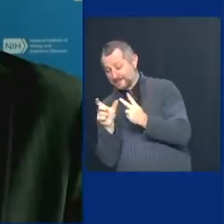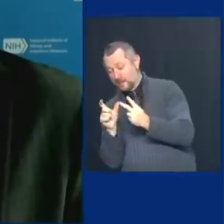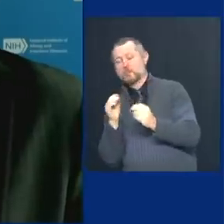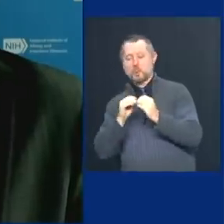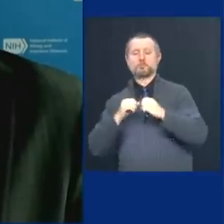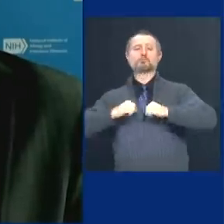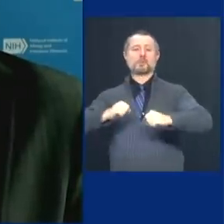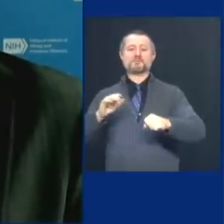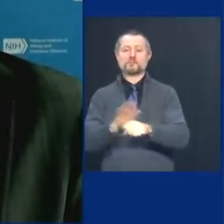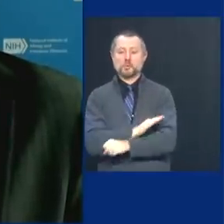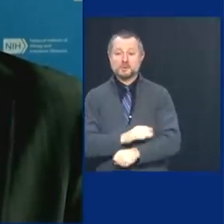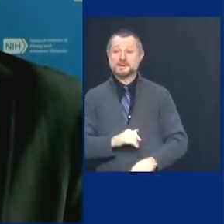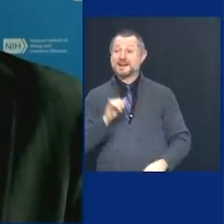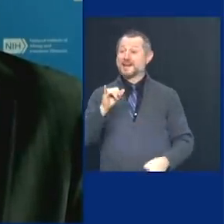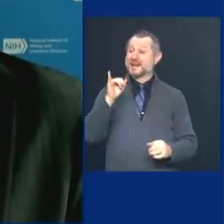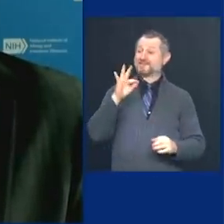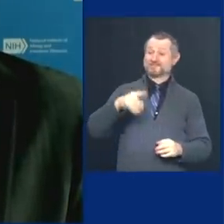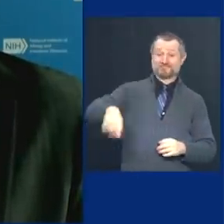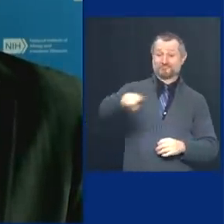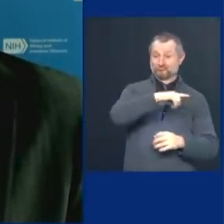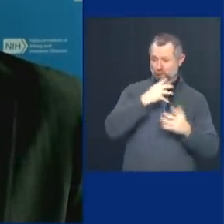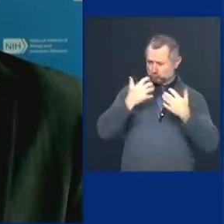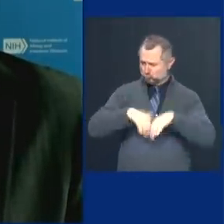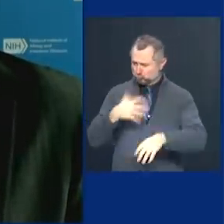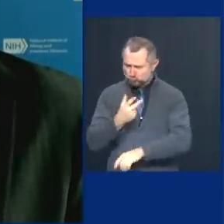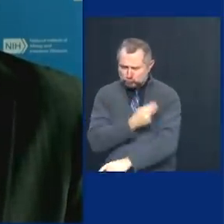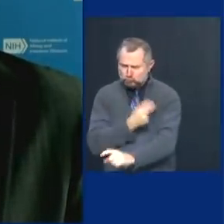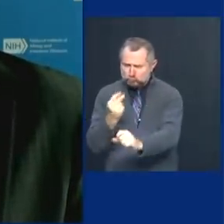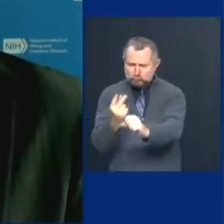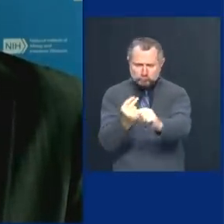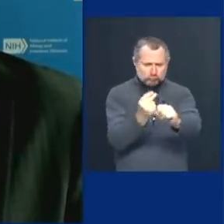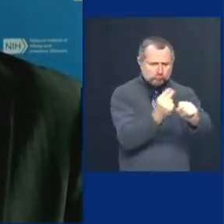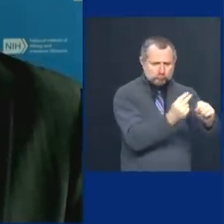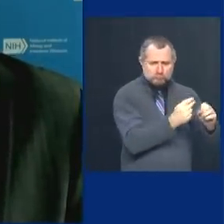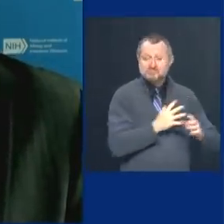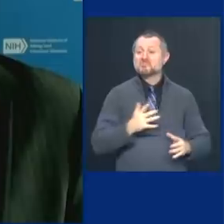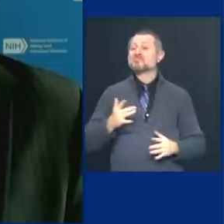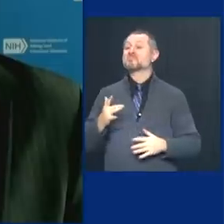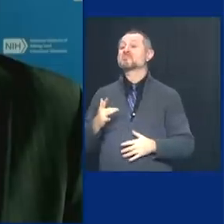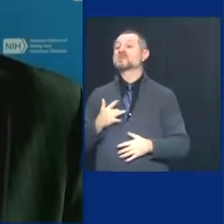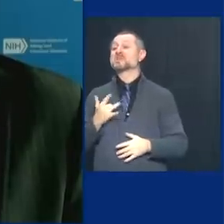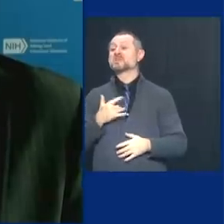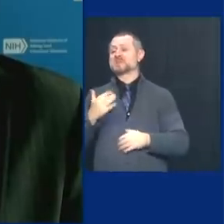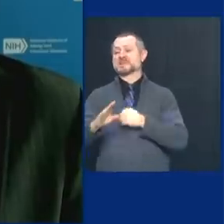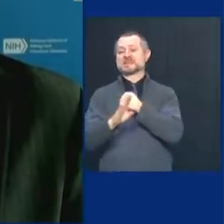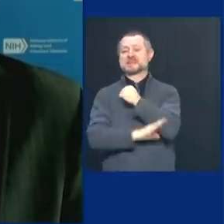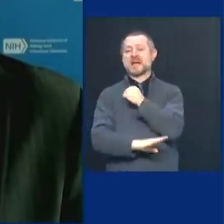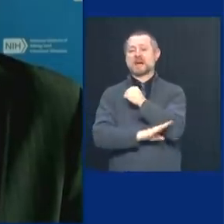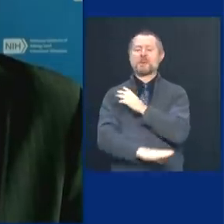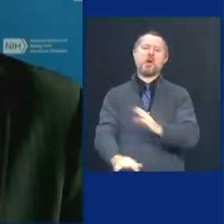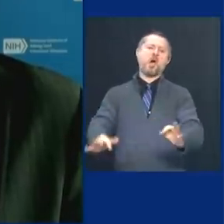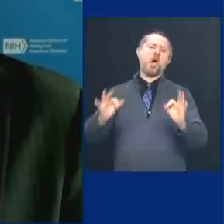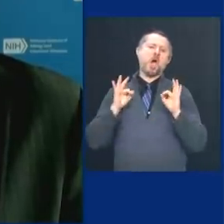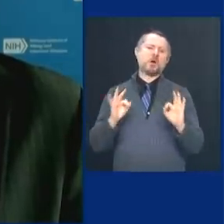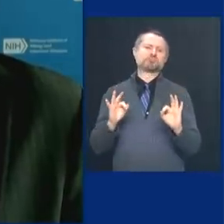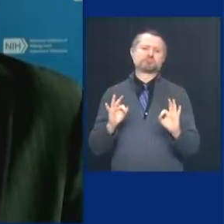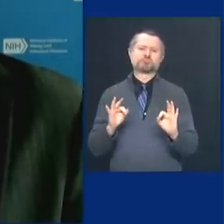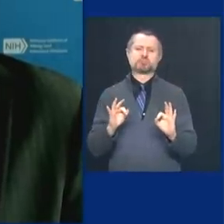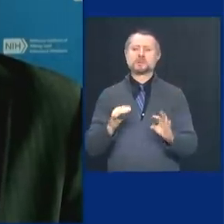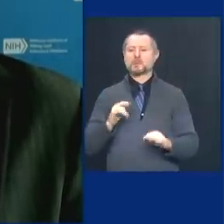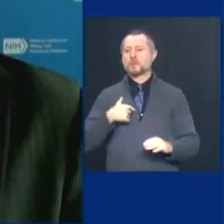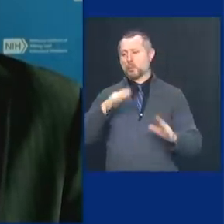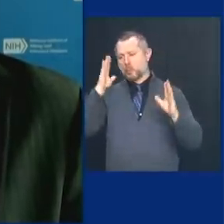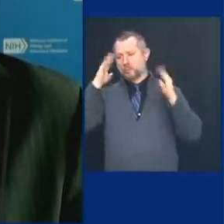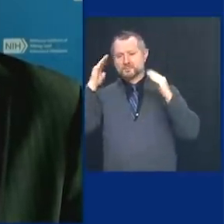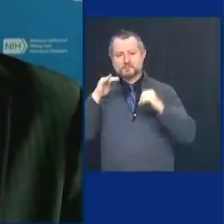of the summer and into the start of the third quarter of 2021, we should be in good shape. That's what I'm hoping for. And that's the